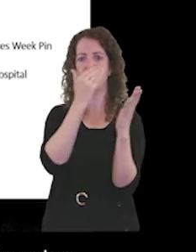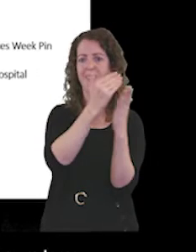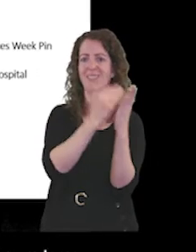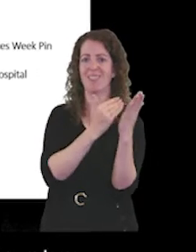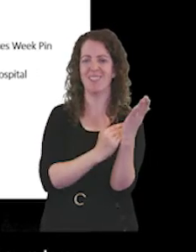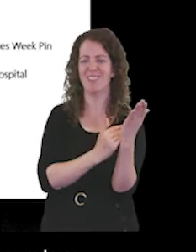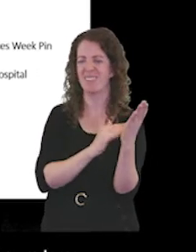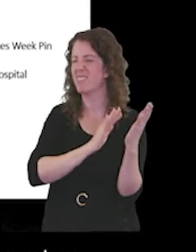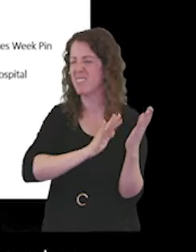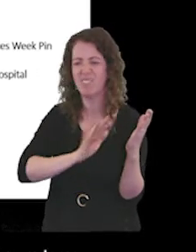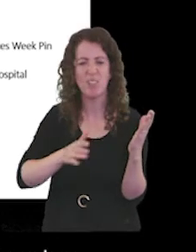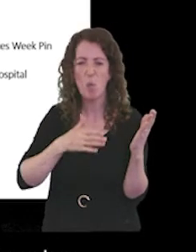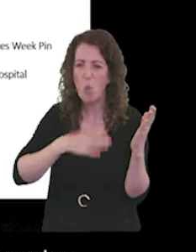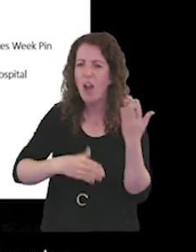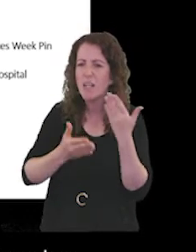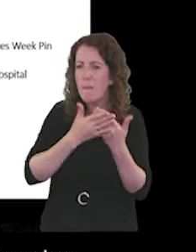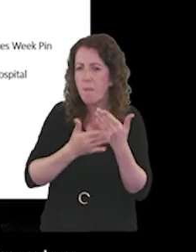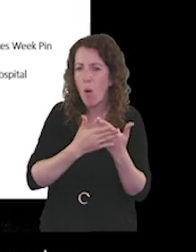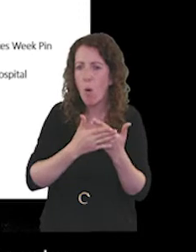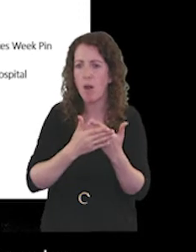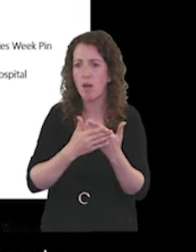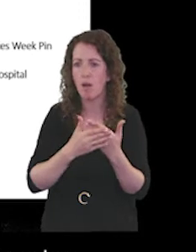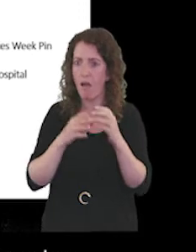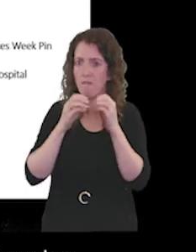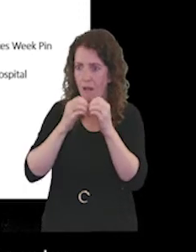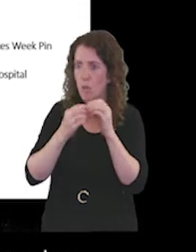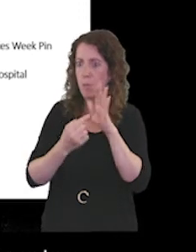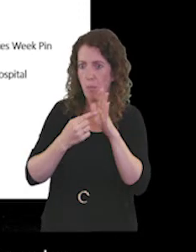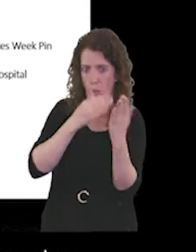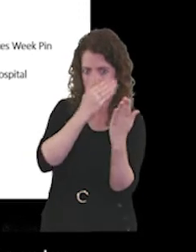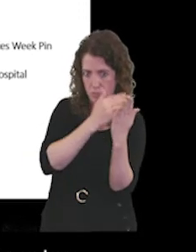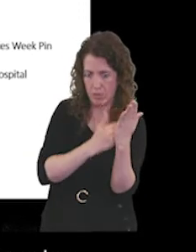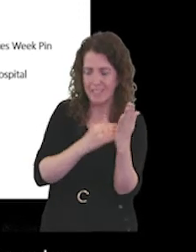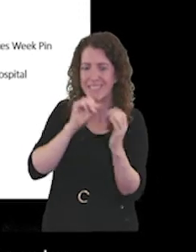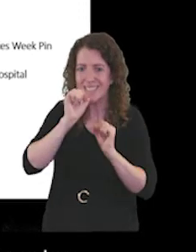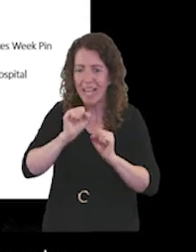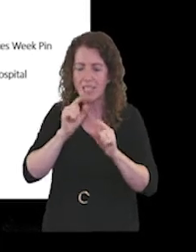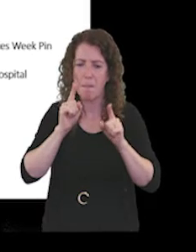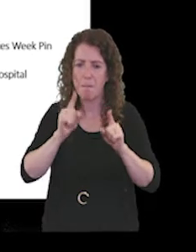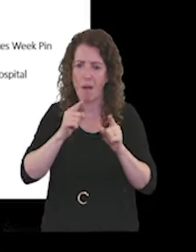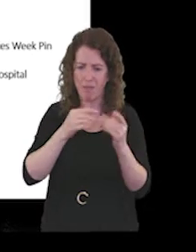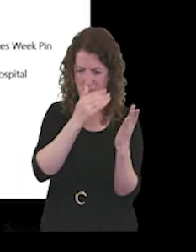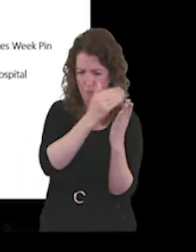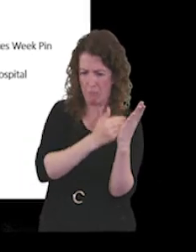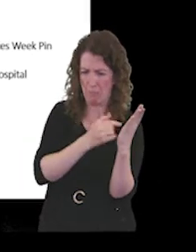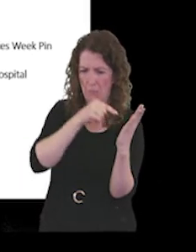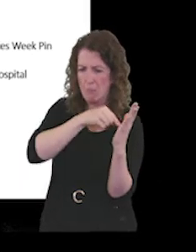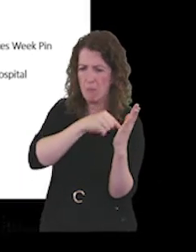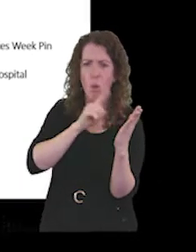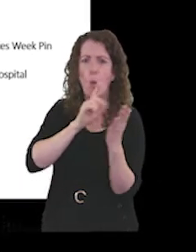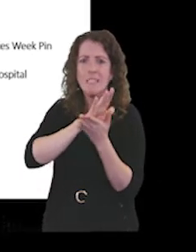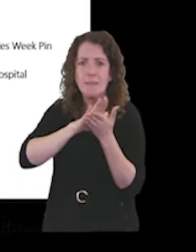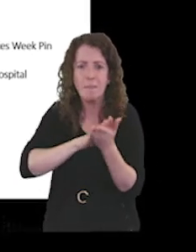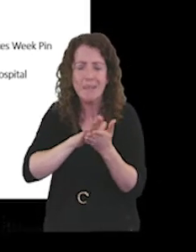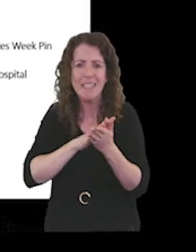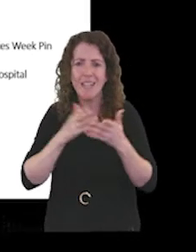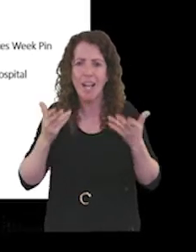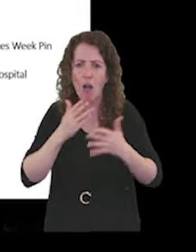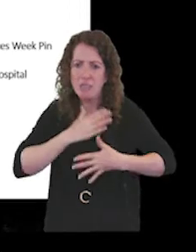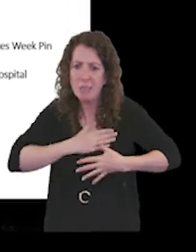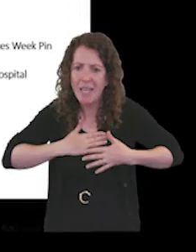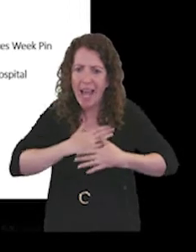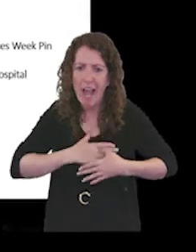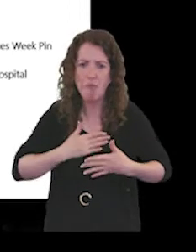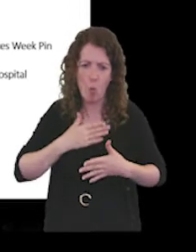So that it's all very well having values, but what behaviours do they drive? What behaviours do we like to see and